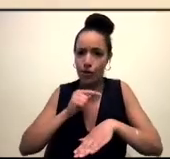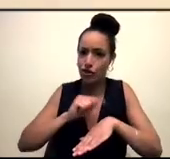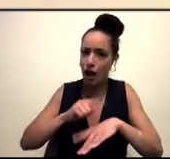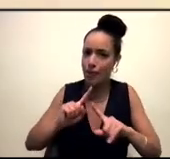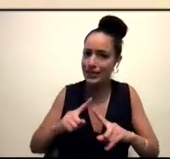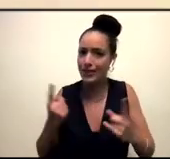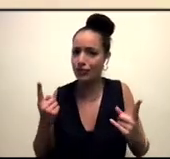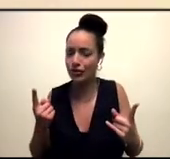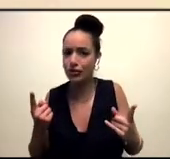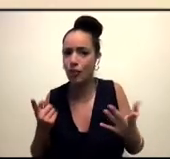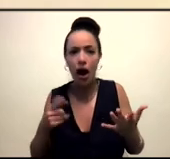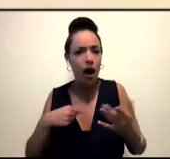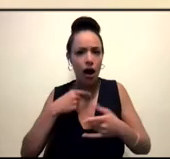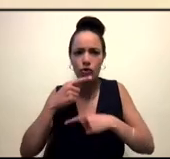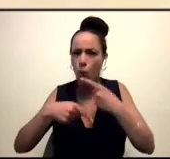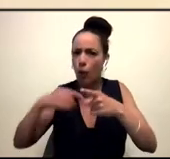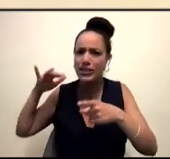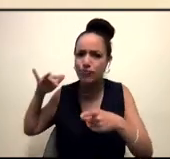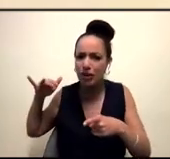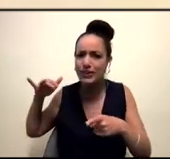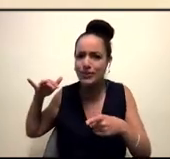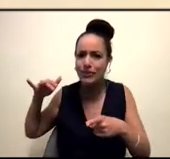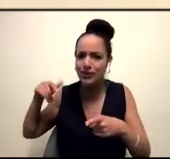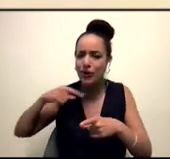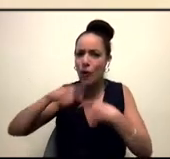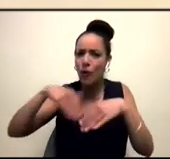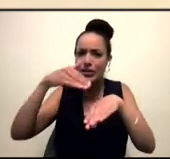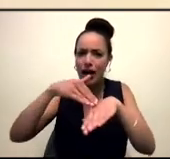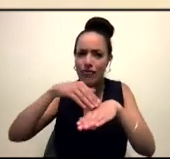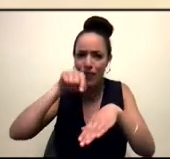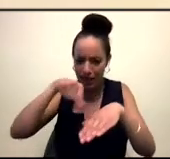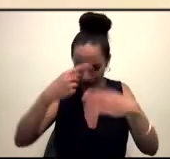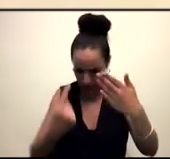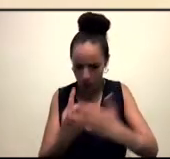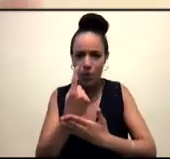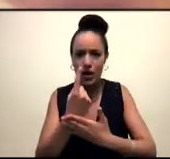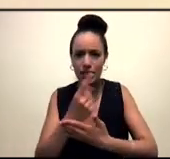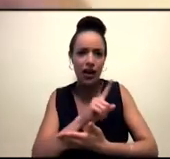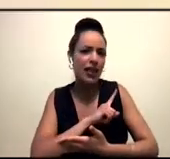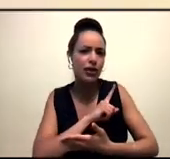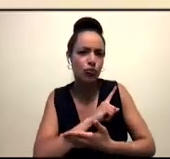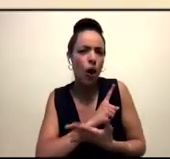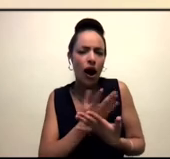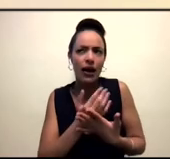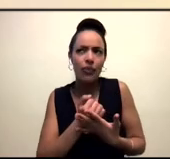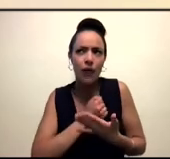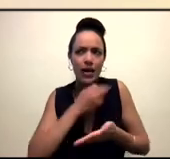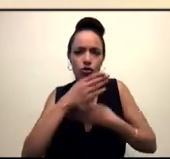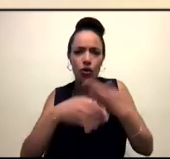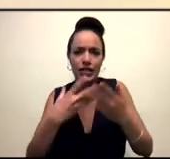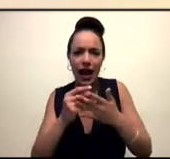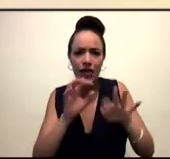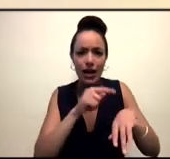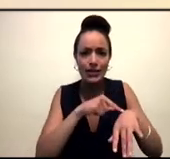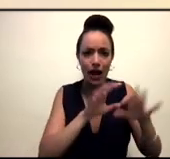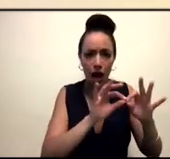always affecting the present moment. And so that's, I think, why a lot of my stories have these multiple timelines or talk about